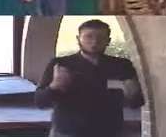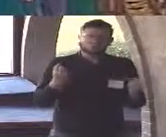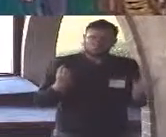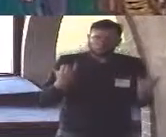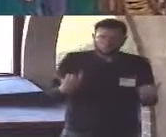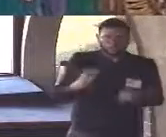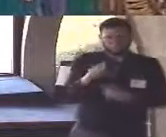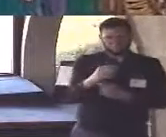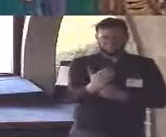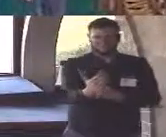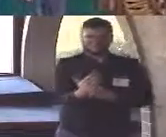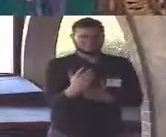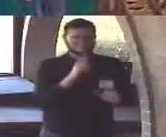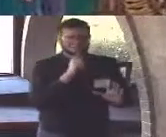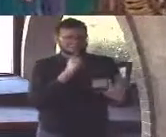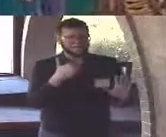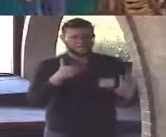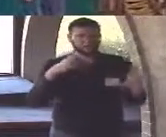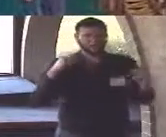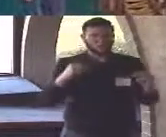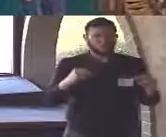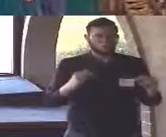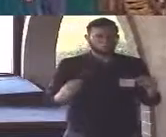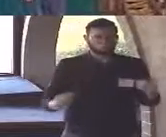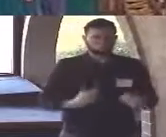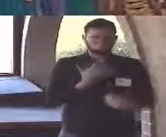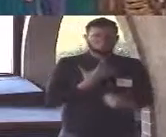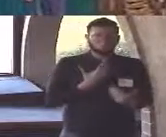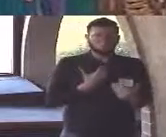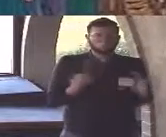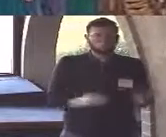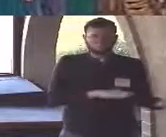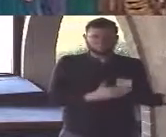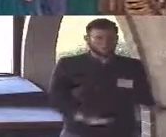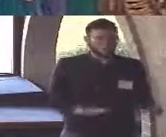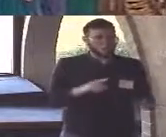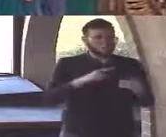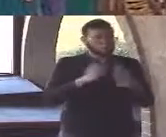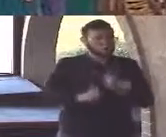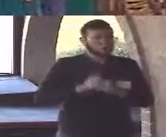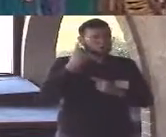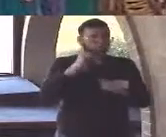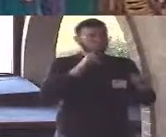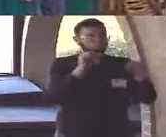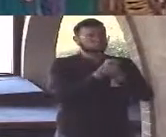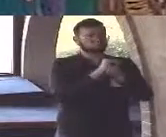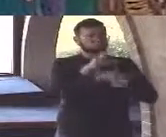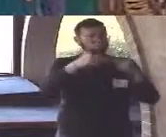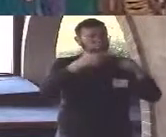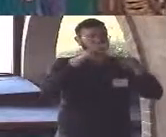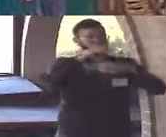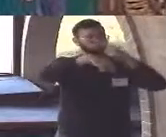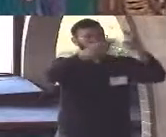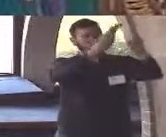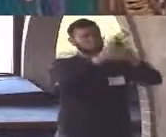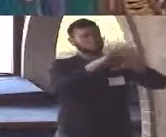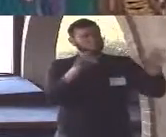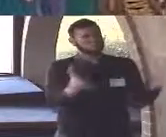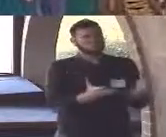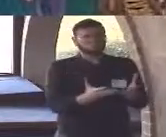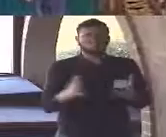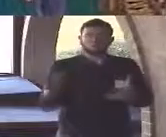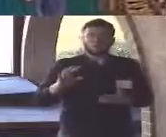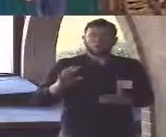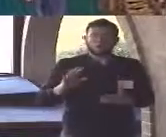to end one's life in the absence of an objective meaning to reality see the trauma of an existential crisis like I just noted it only